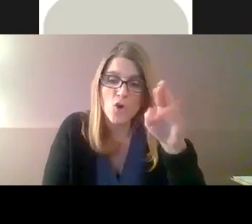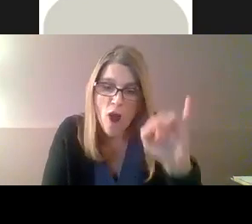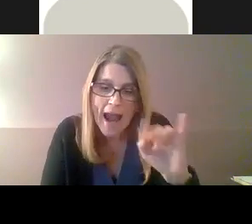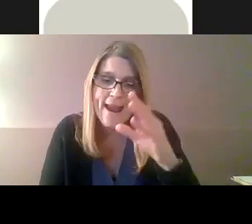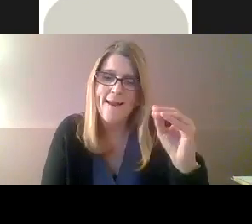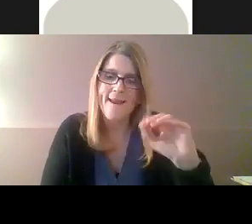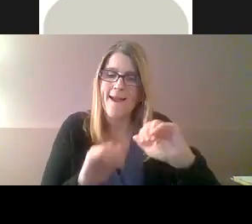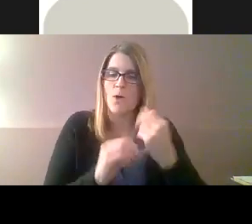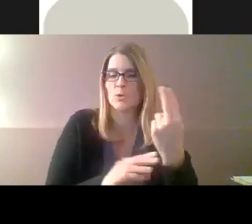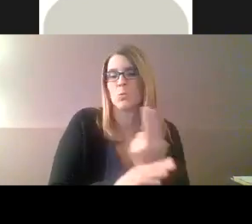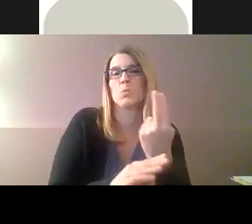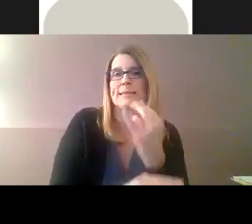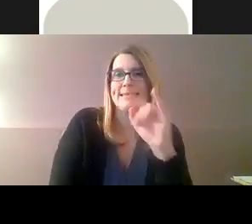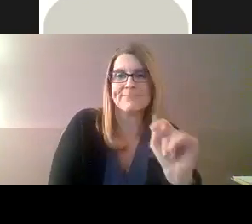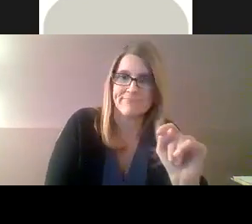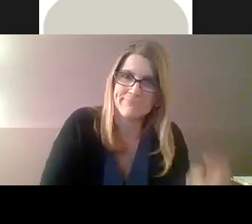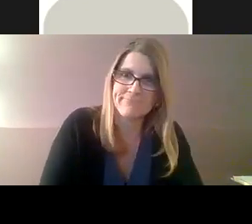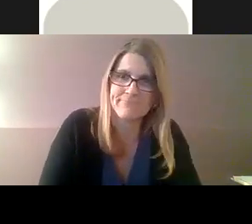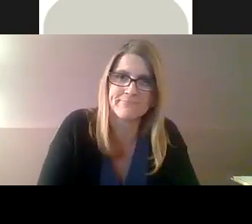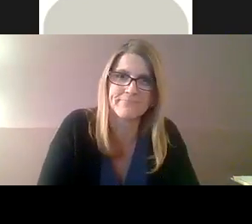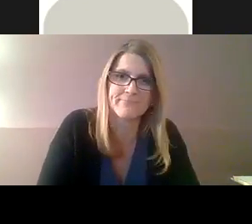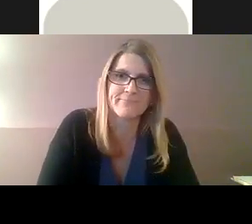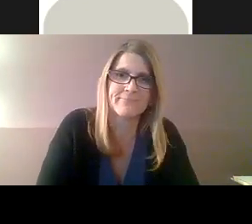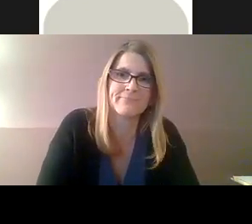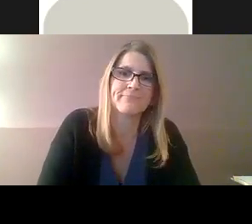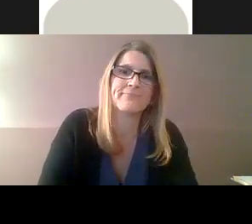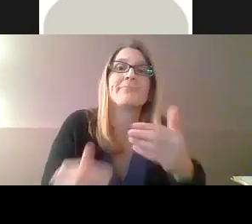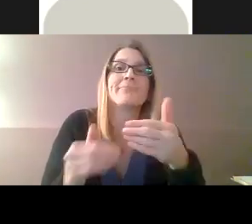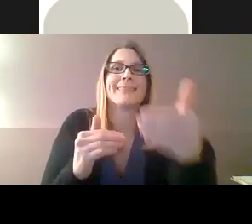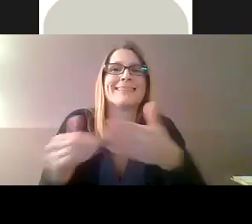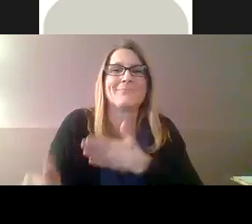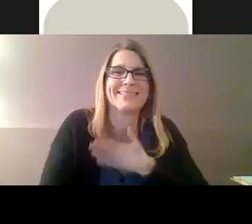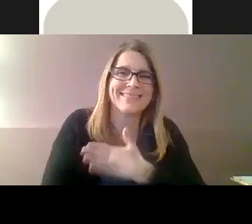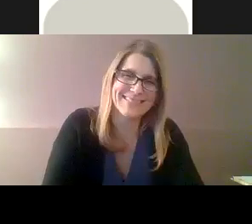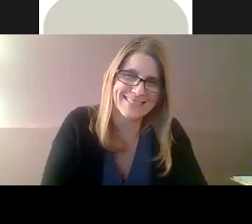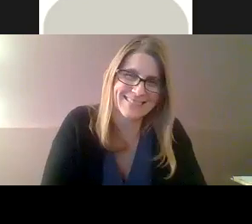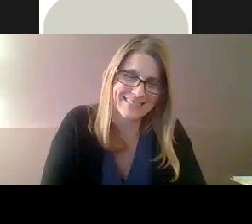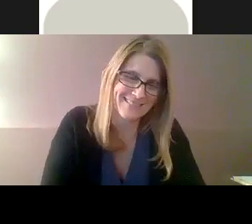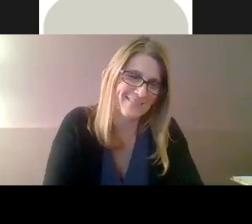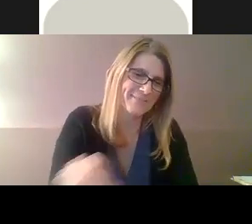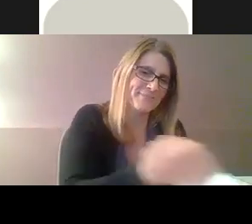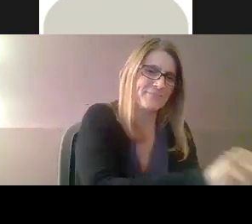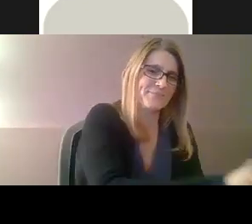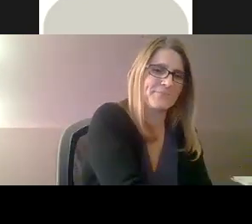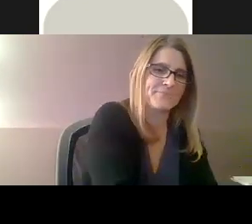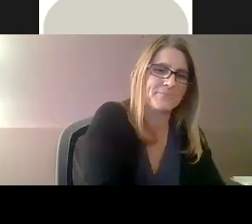And then we have the website, too, here on how you can use that as well. Next slide, please.